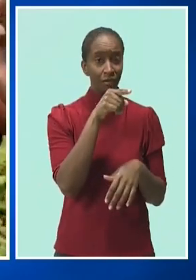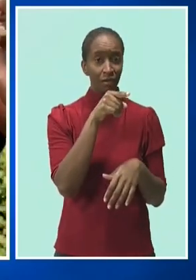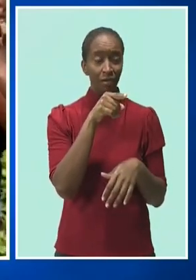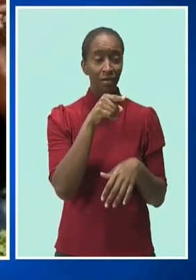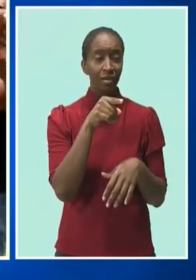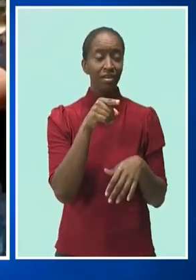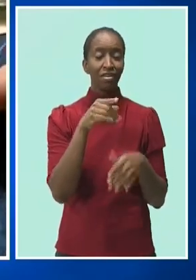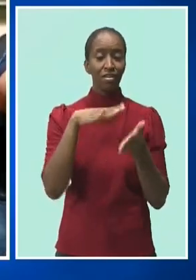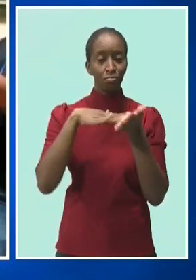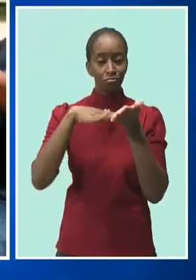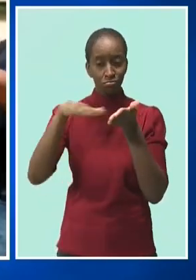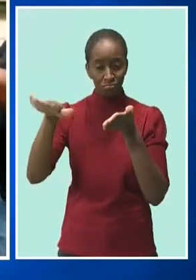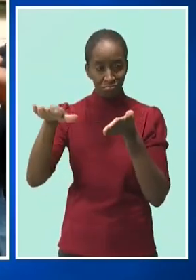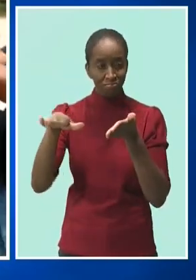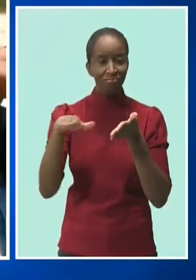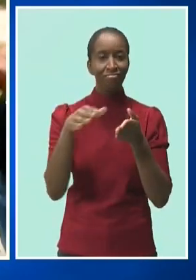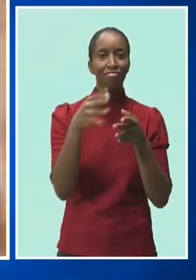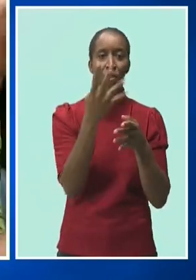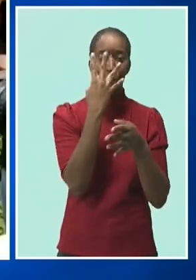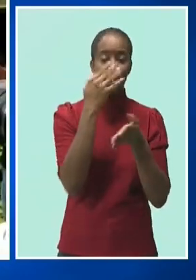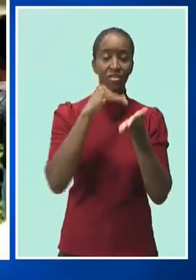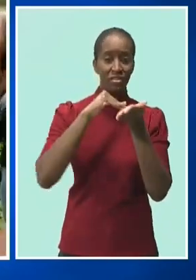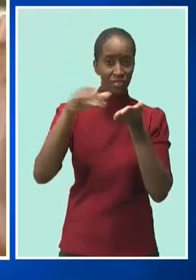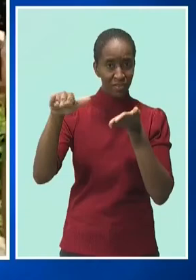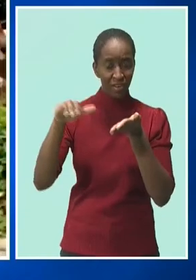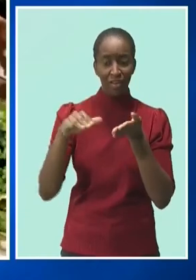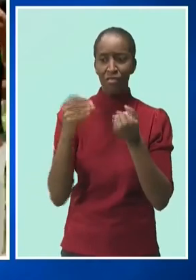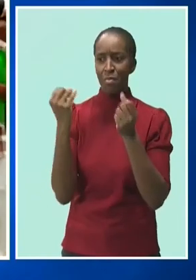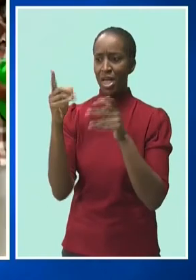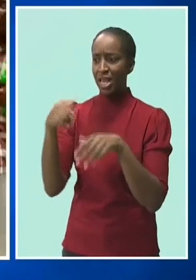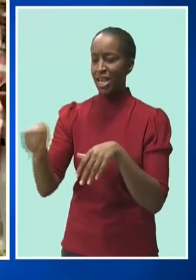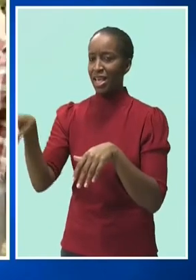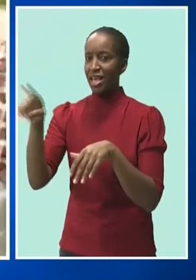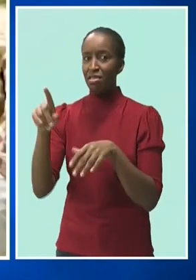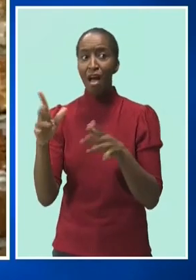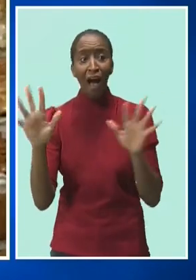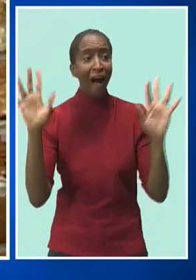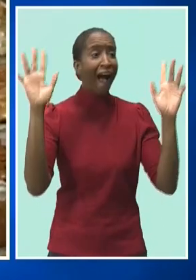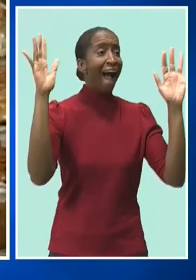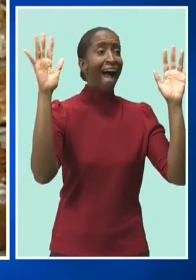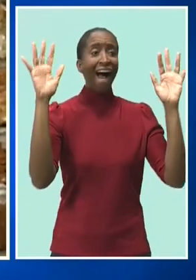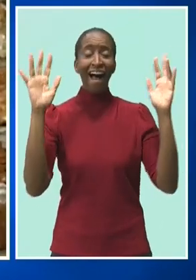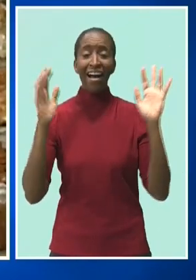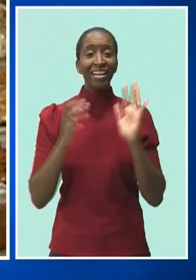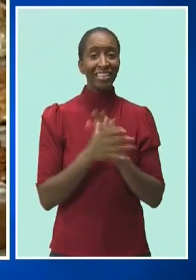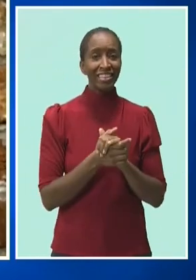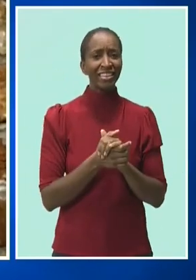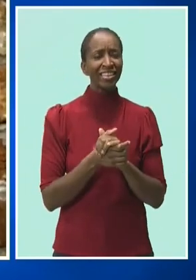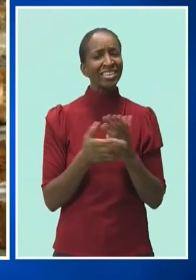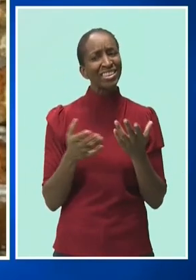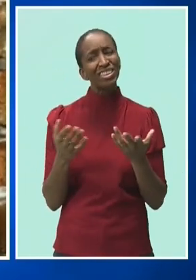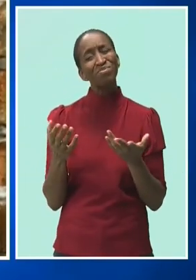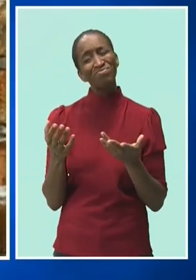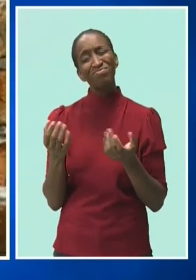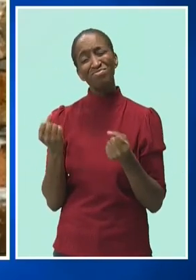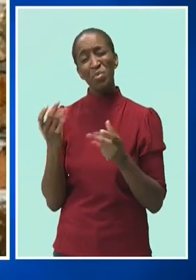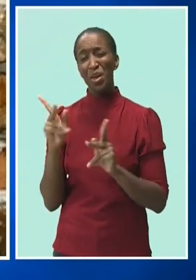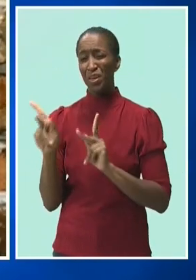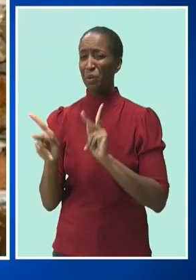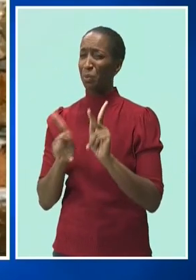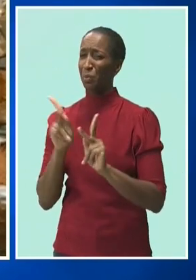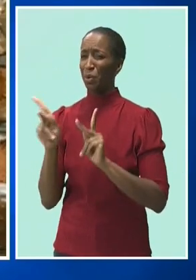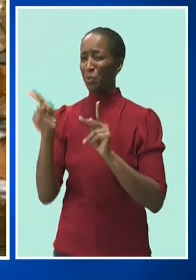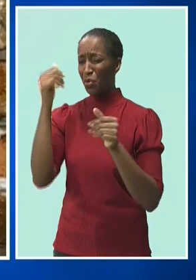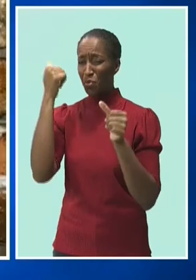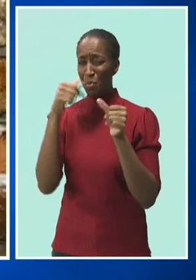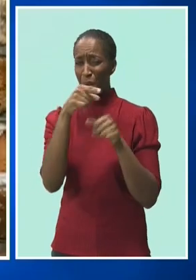to put a face to the name. Sadly enough, many will remember him with the black eye he had after he was beaten a